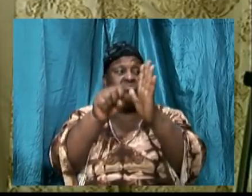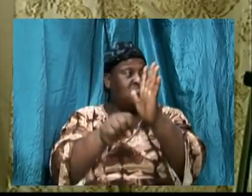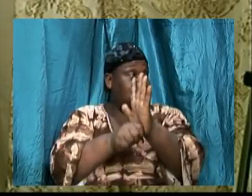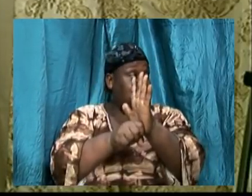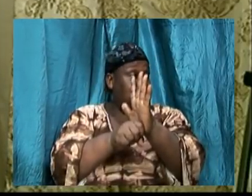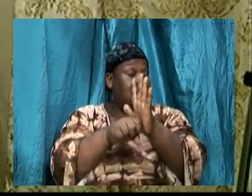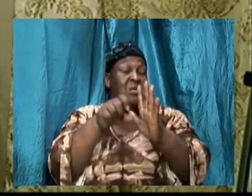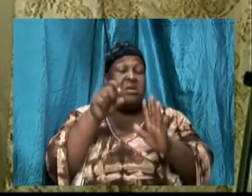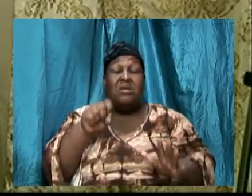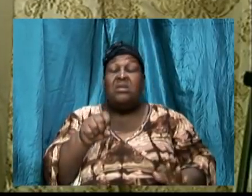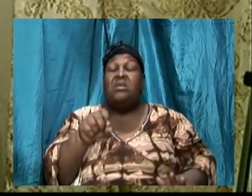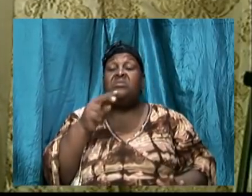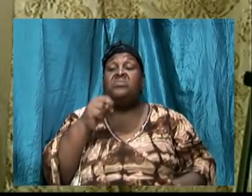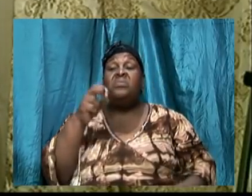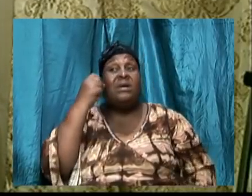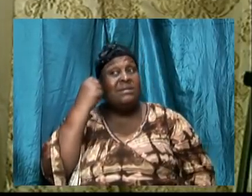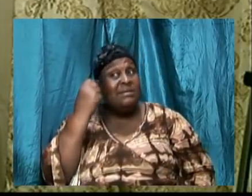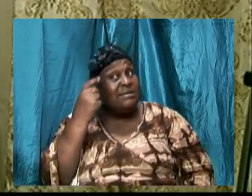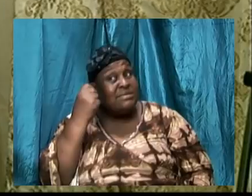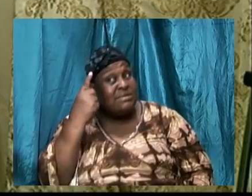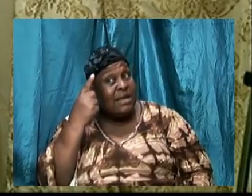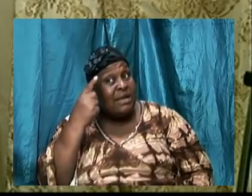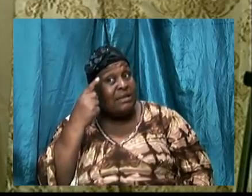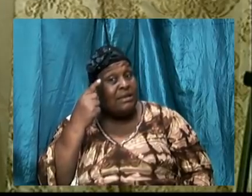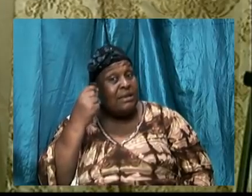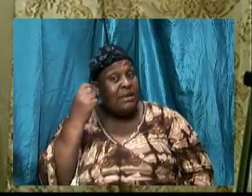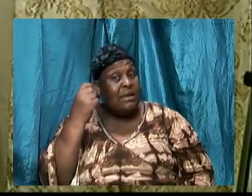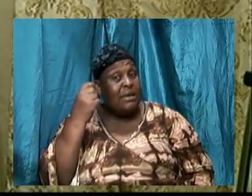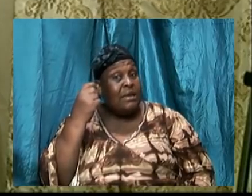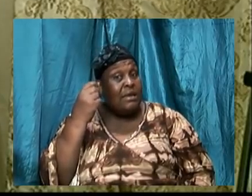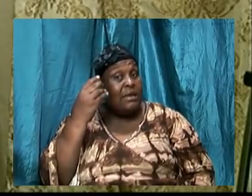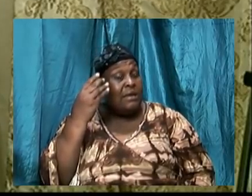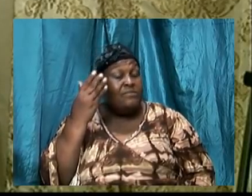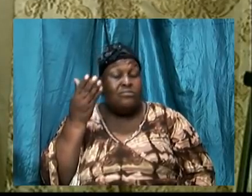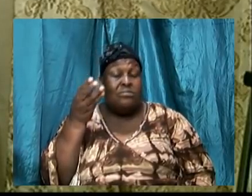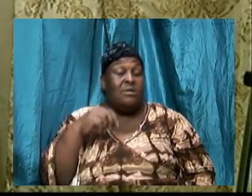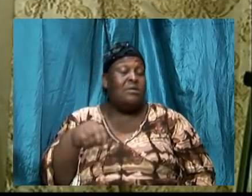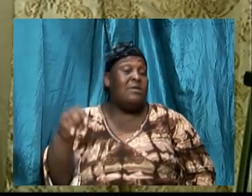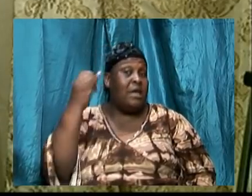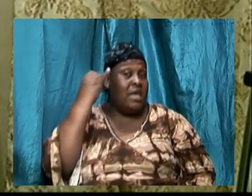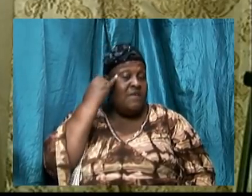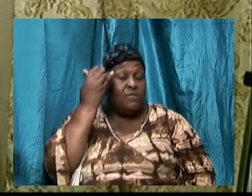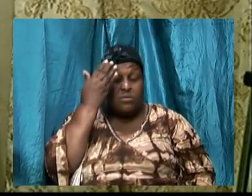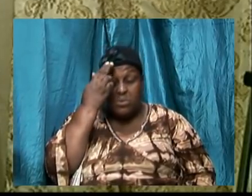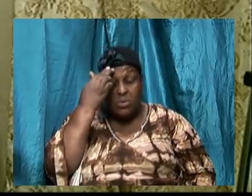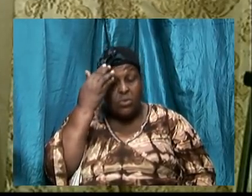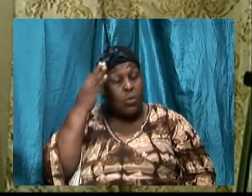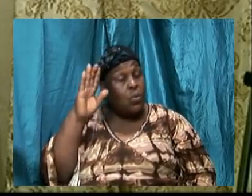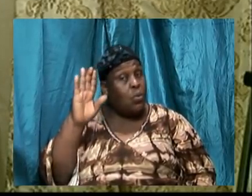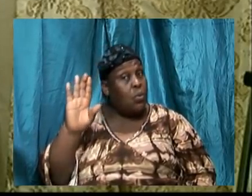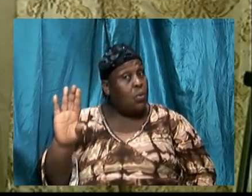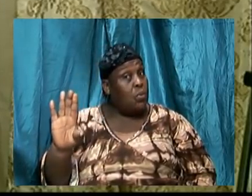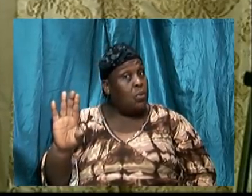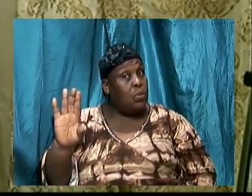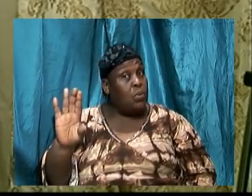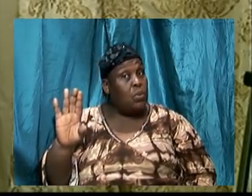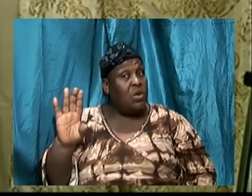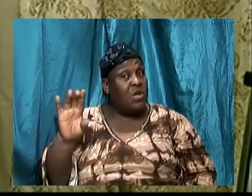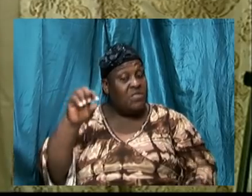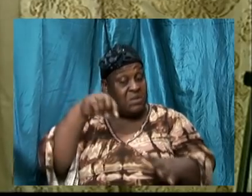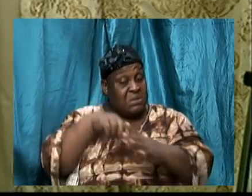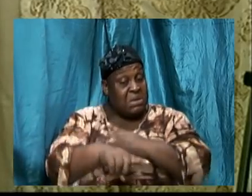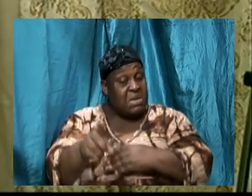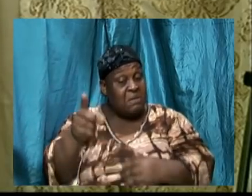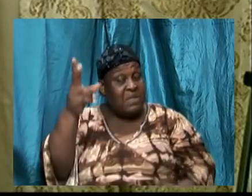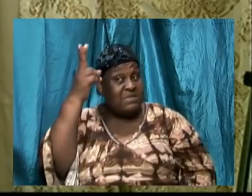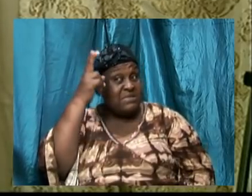understand that. So if we did not know the depths of how Satan operates to cause us to put aside the word